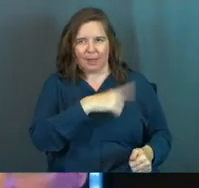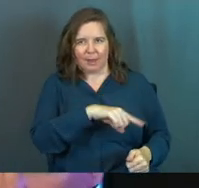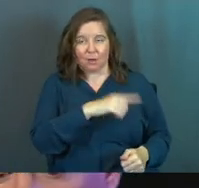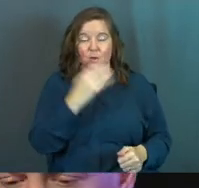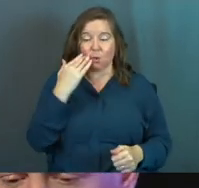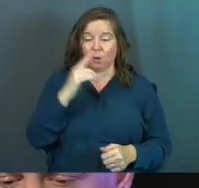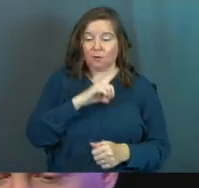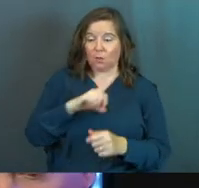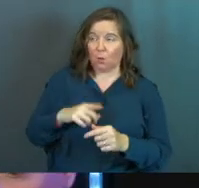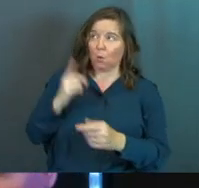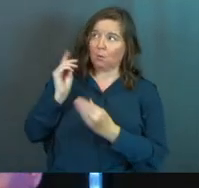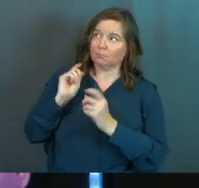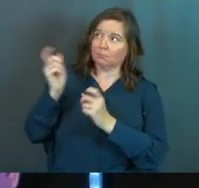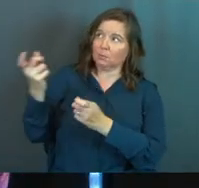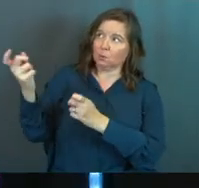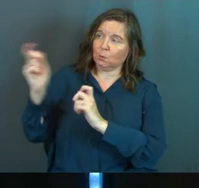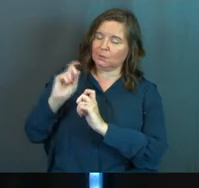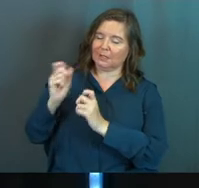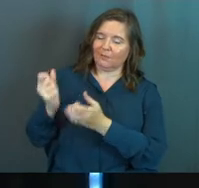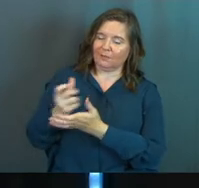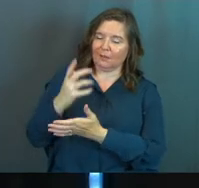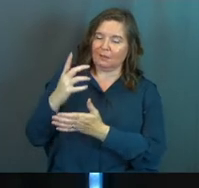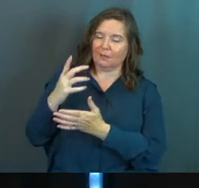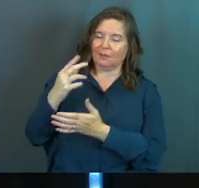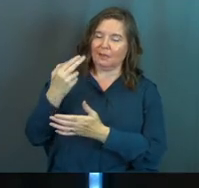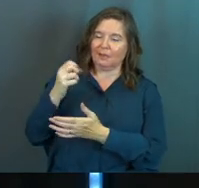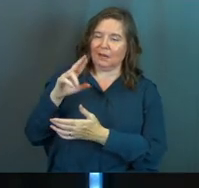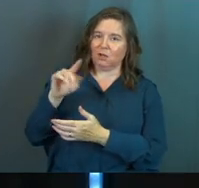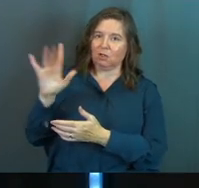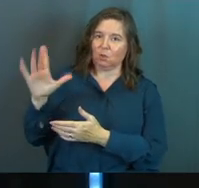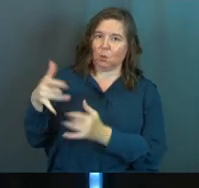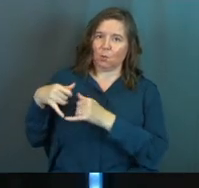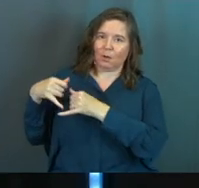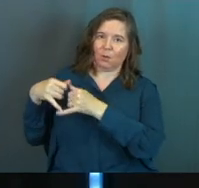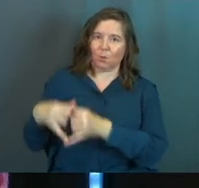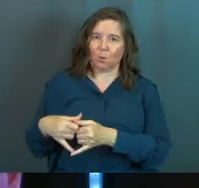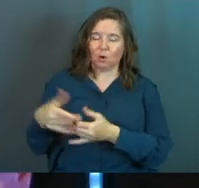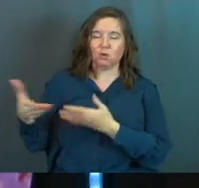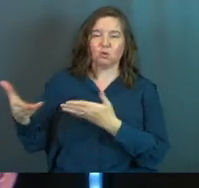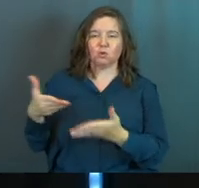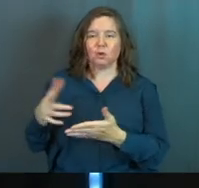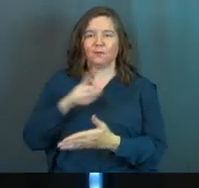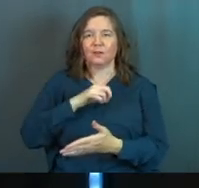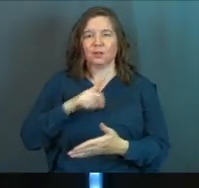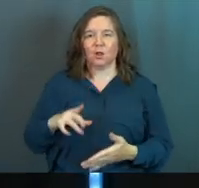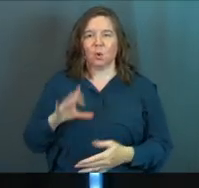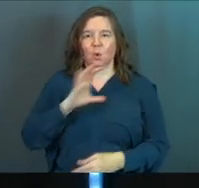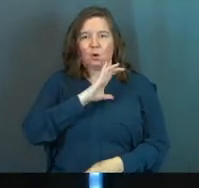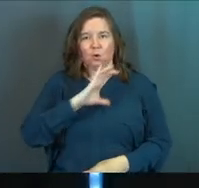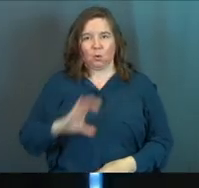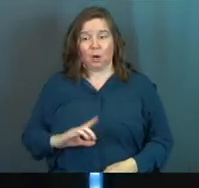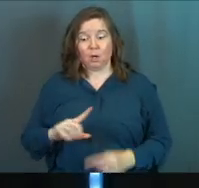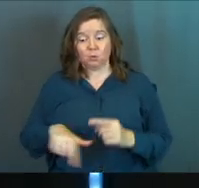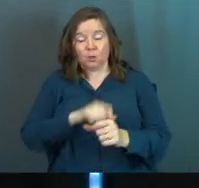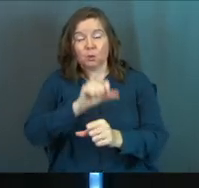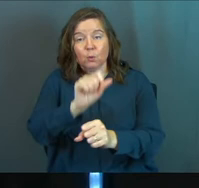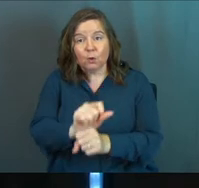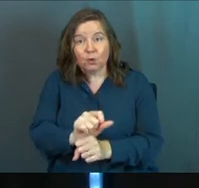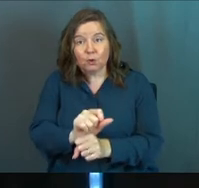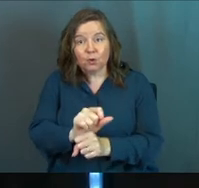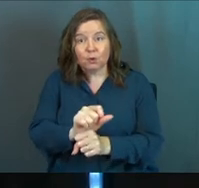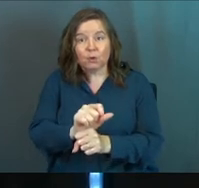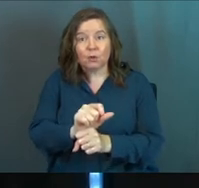knowing that from the Lord, you will receive the inheritance as your reward. You are serving the Lord Christ. So when you work,